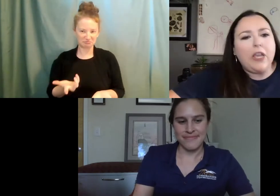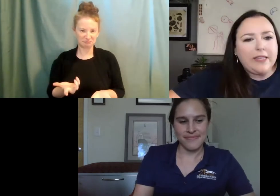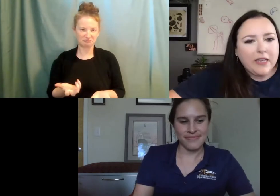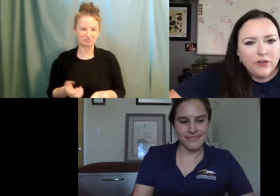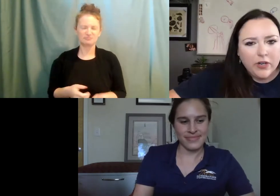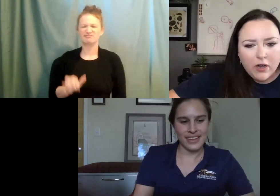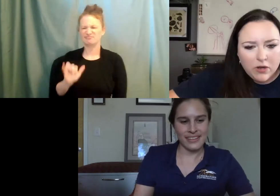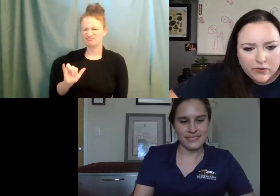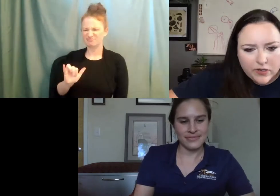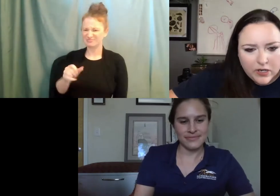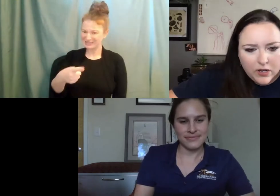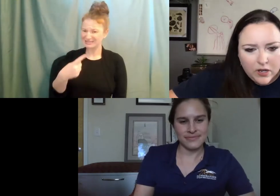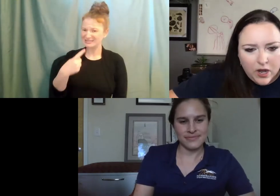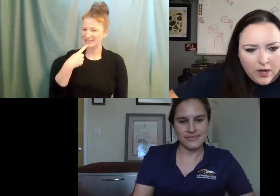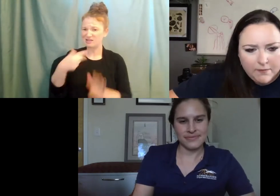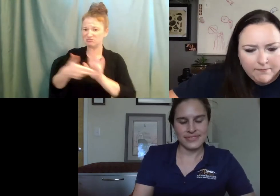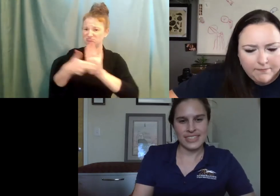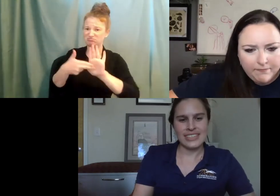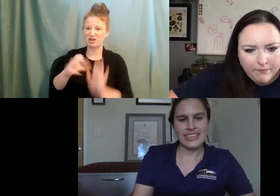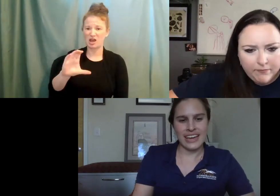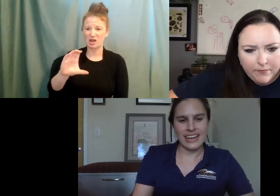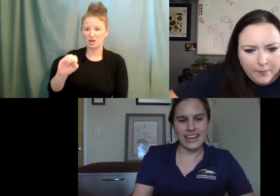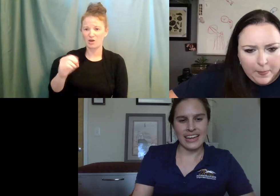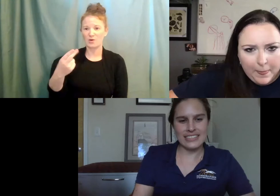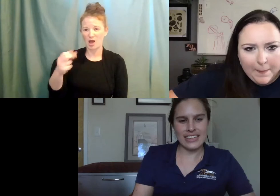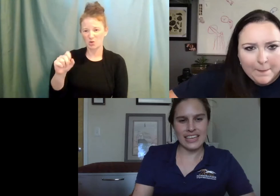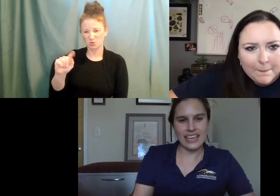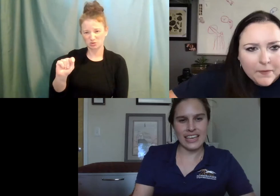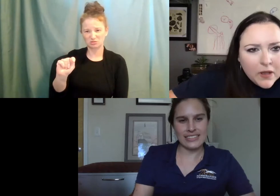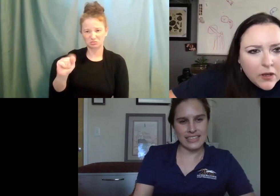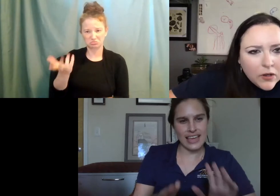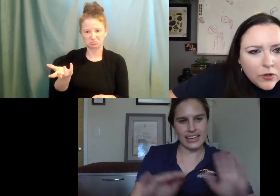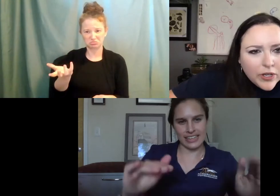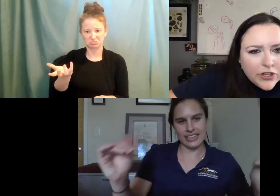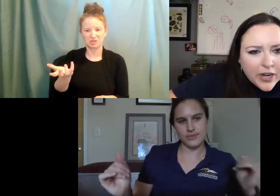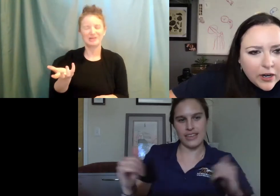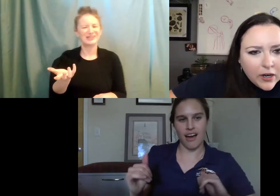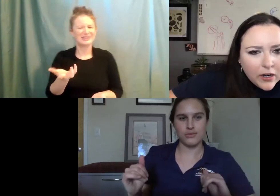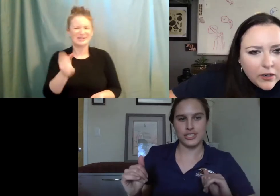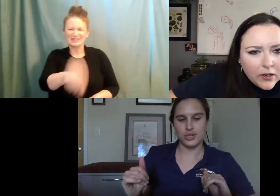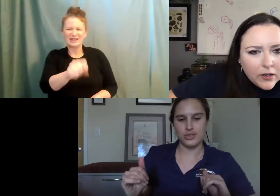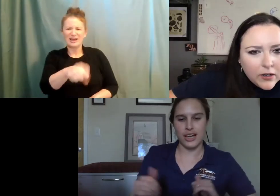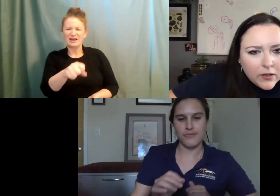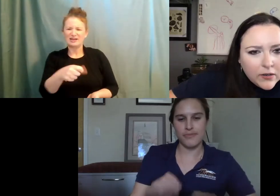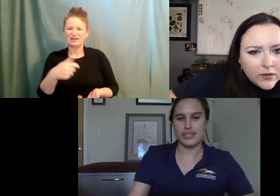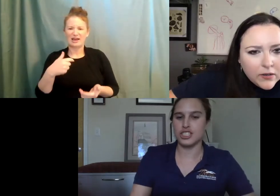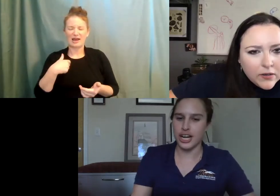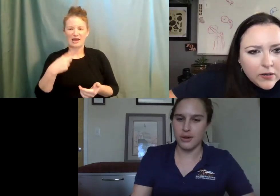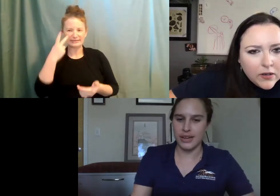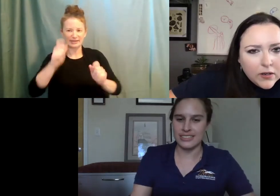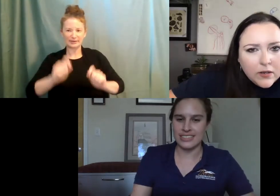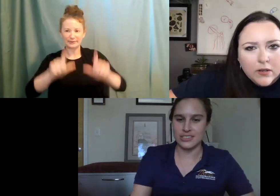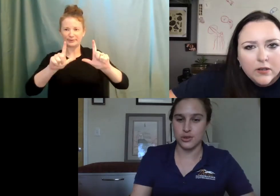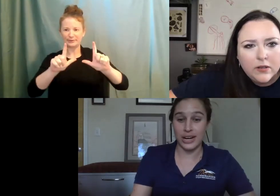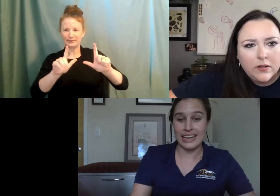Hmm. It says you're a co-host. Yeah. And it says that, like, it gives me the option. It shows up, but the